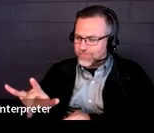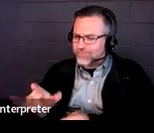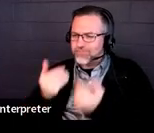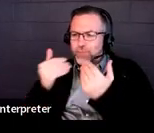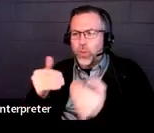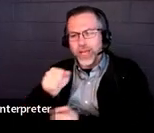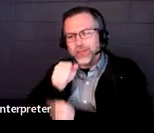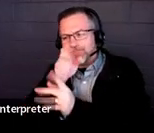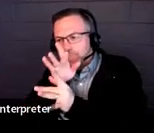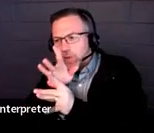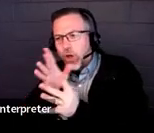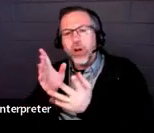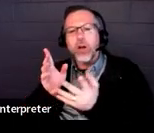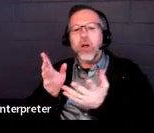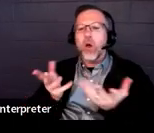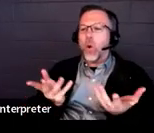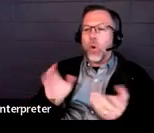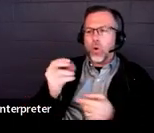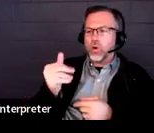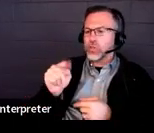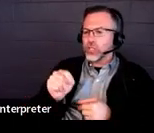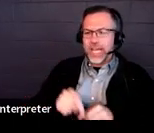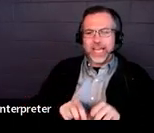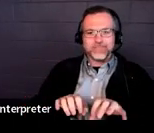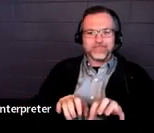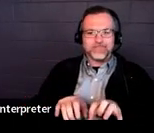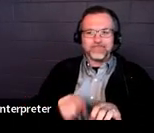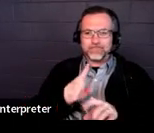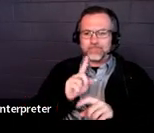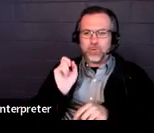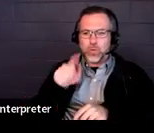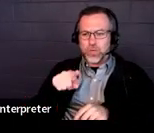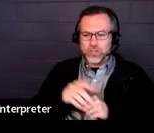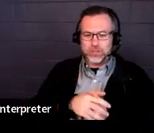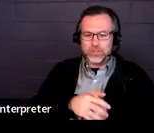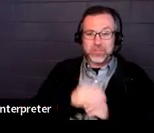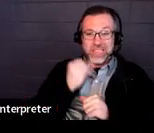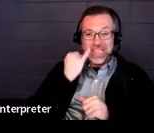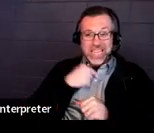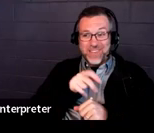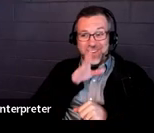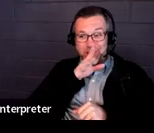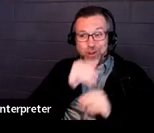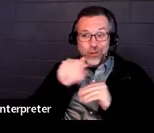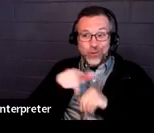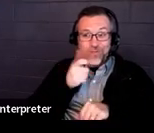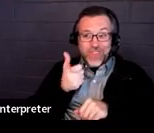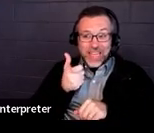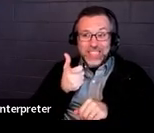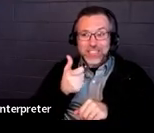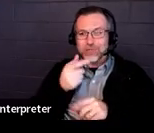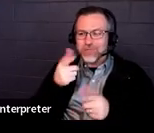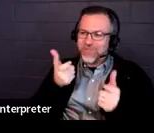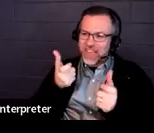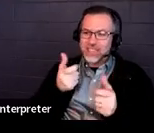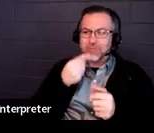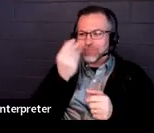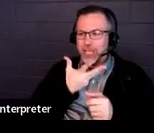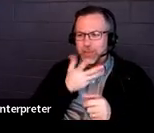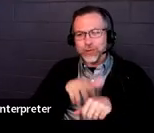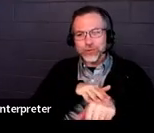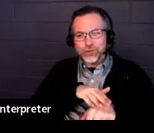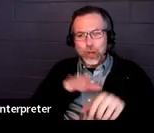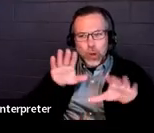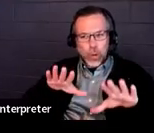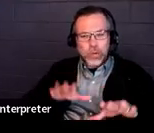going too fast, just say, hey, slow down. Say that again. Otherwise, I'll just keep going. So section